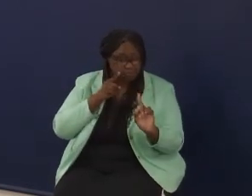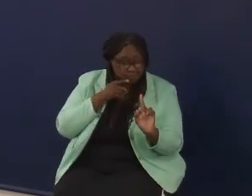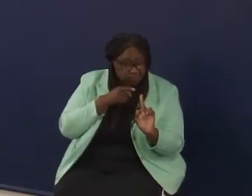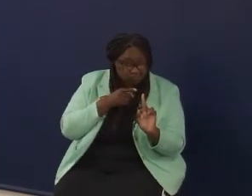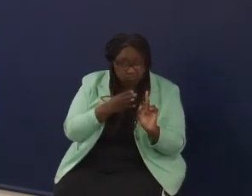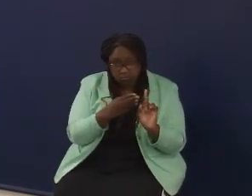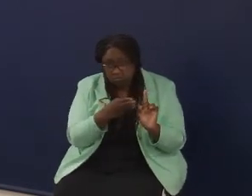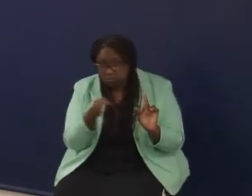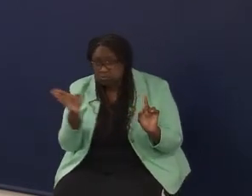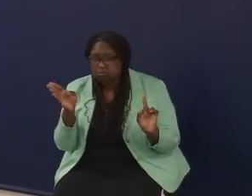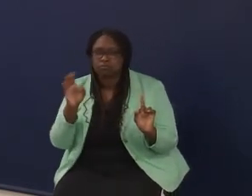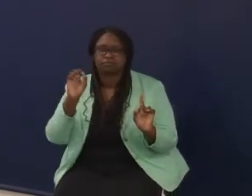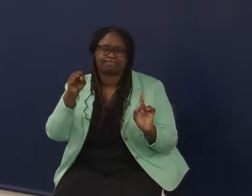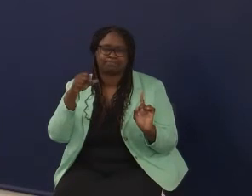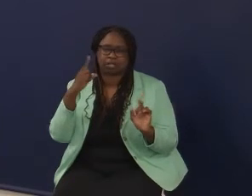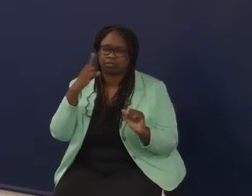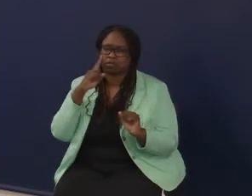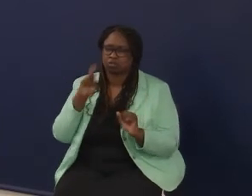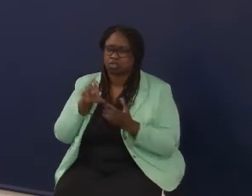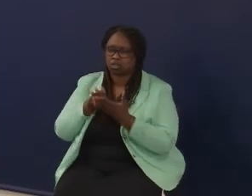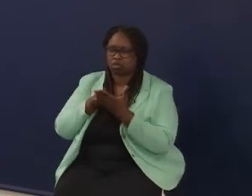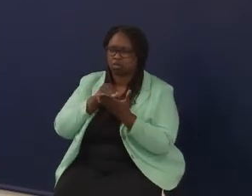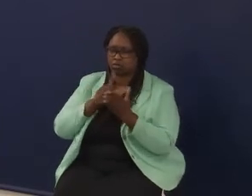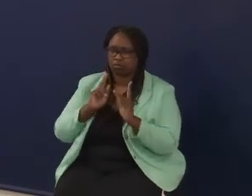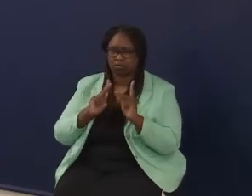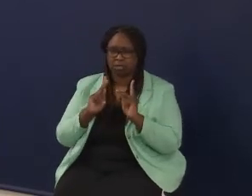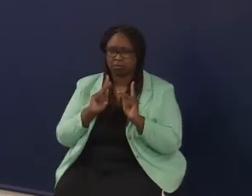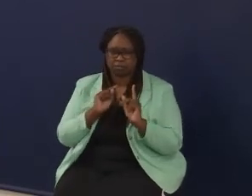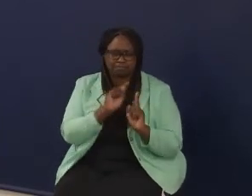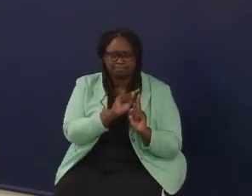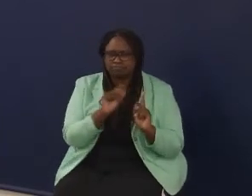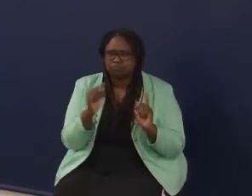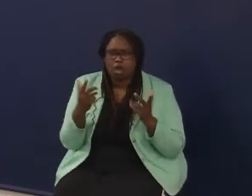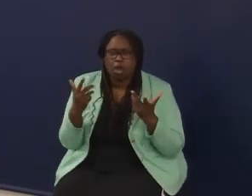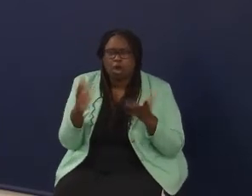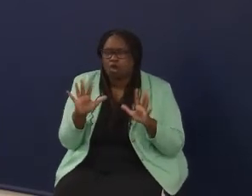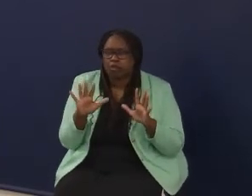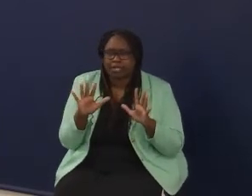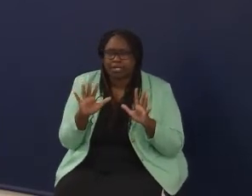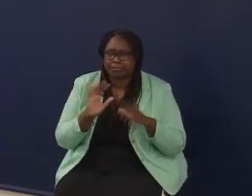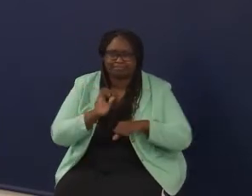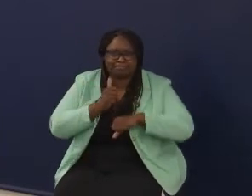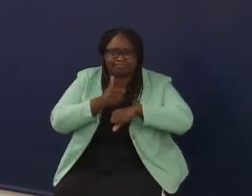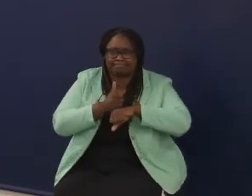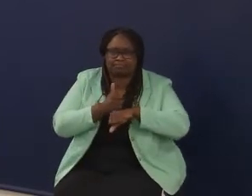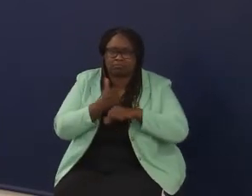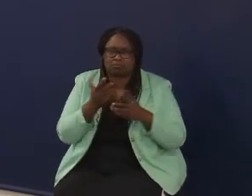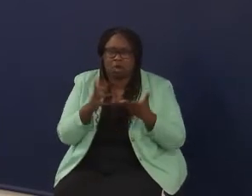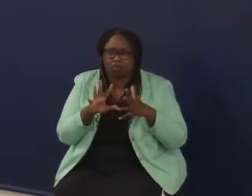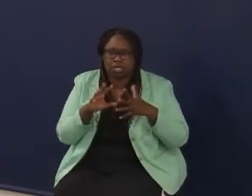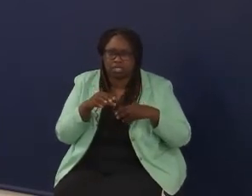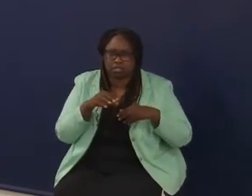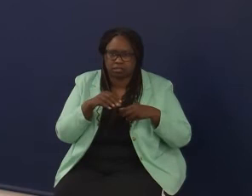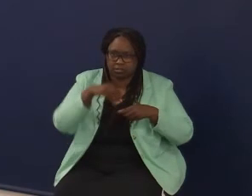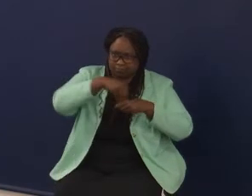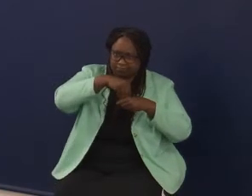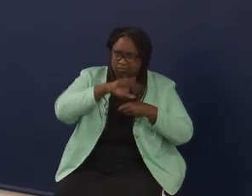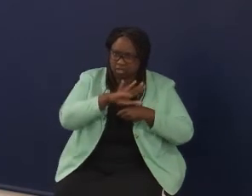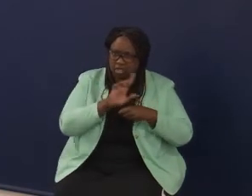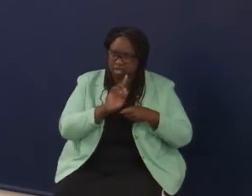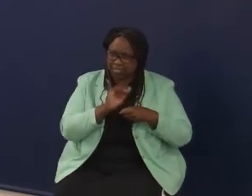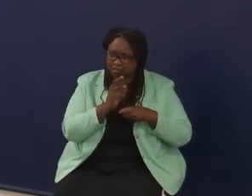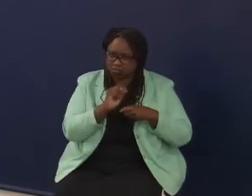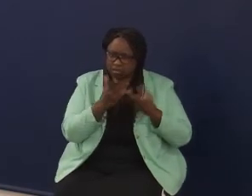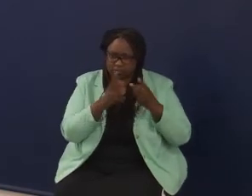think we should definitely learn from the folks who have already run way down the line on this and have done some internal work and